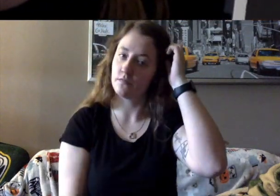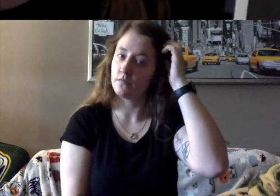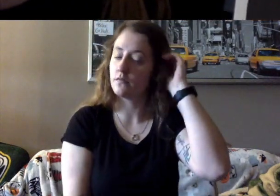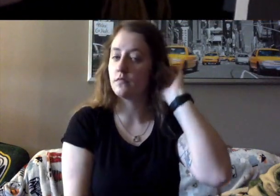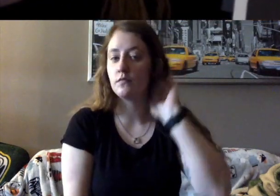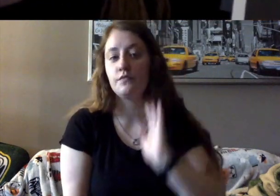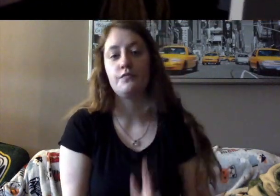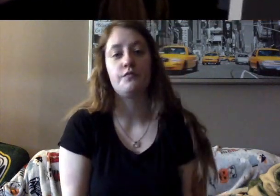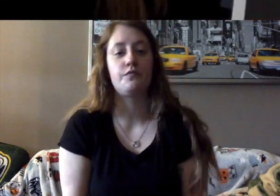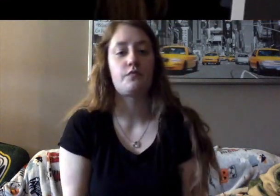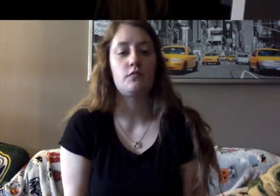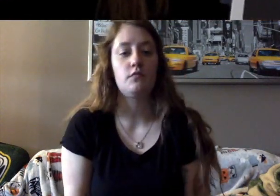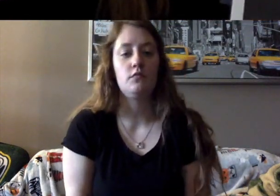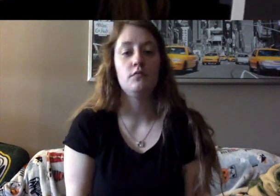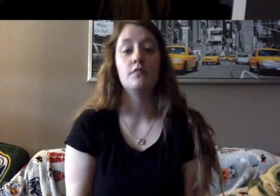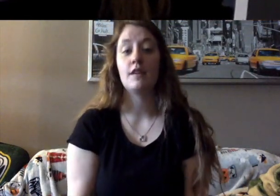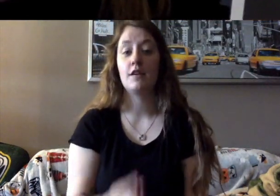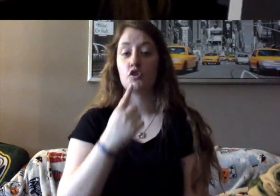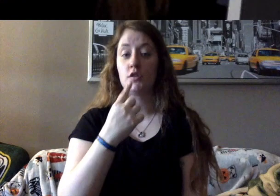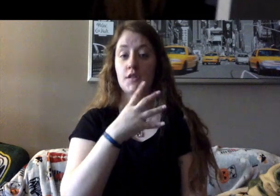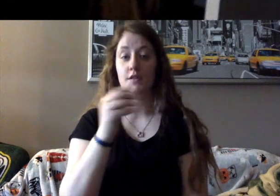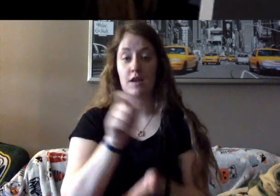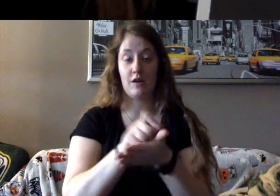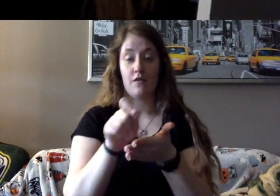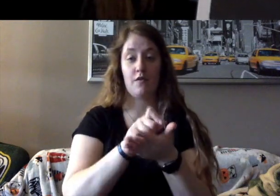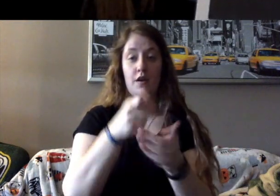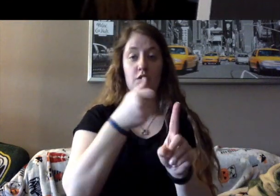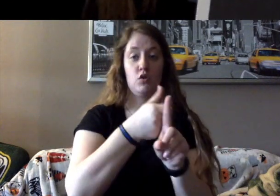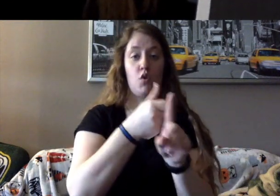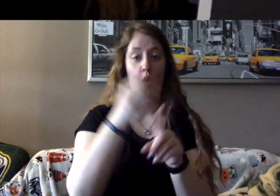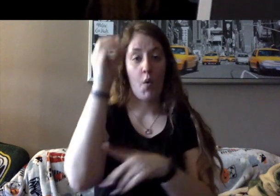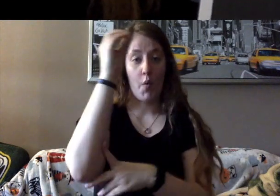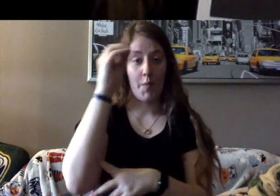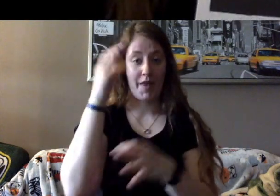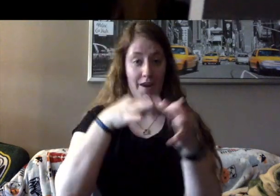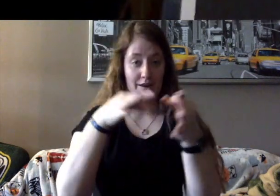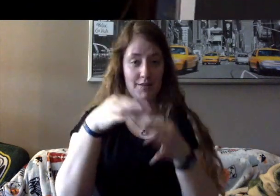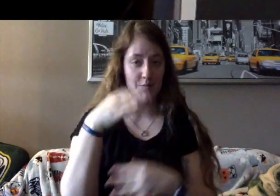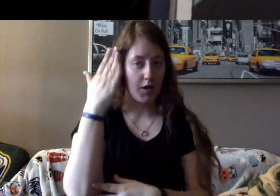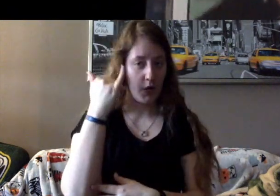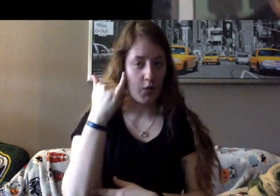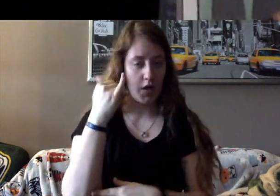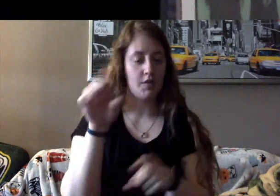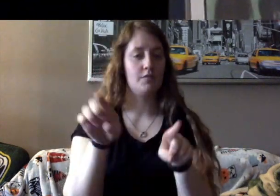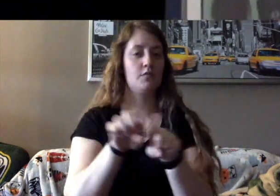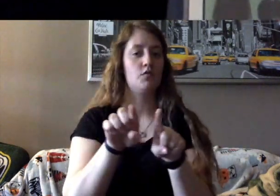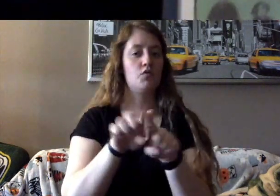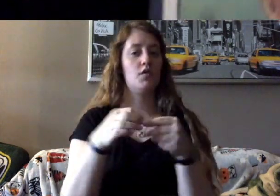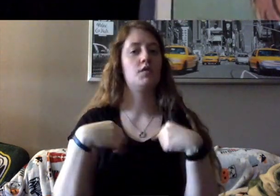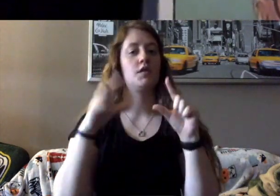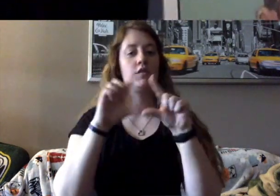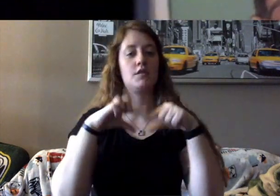and writes her own opinion, explaining why. Plus, she wears a different collar, just for dissenting.